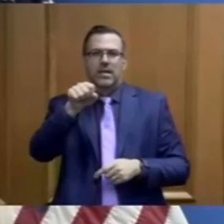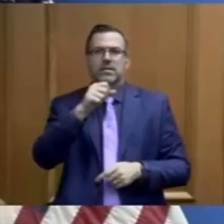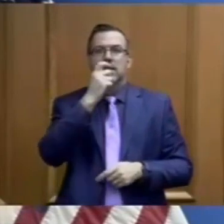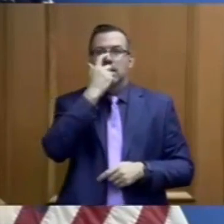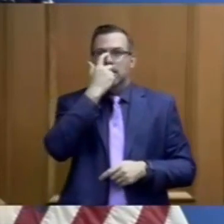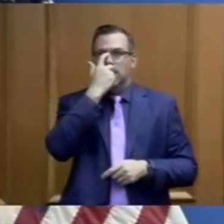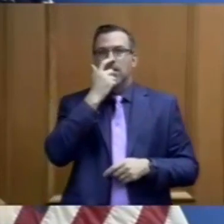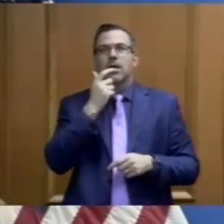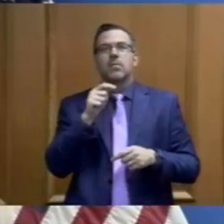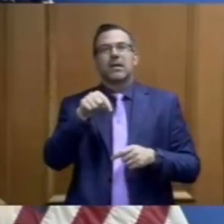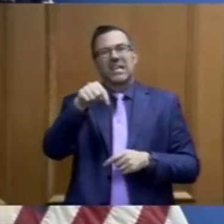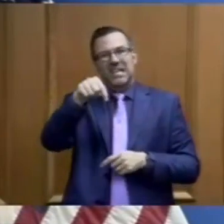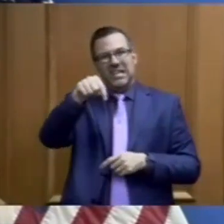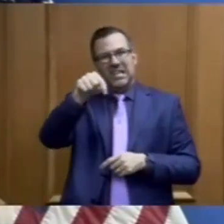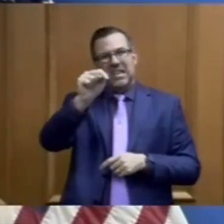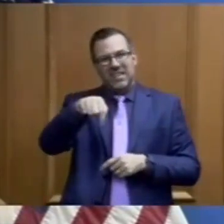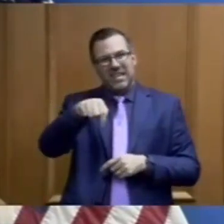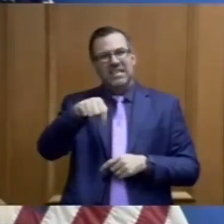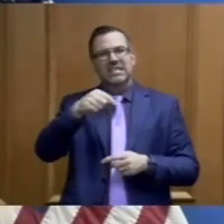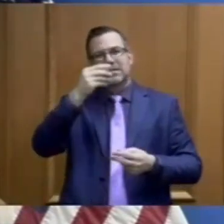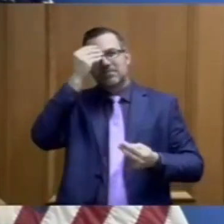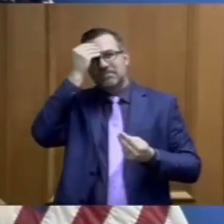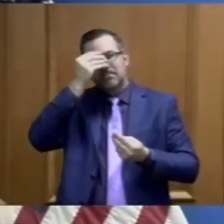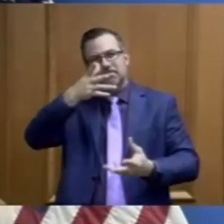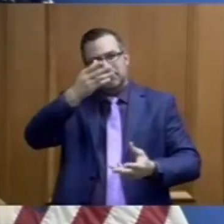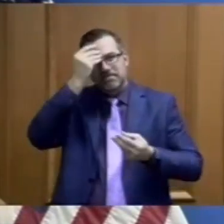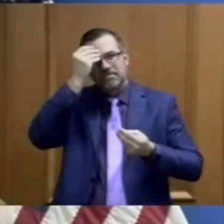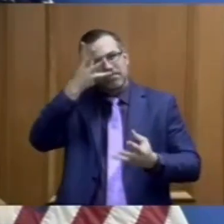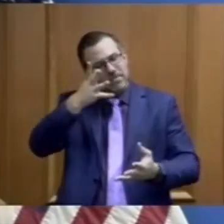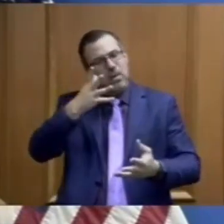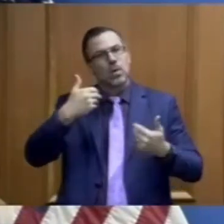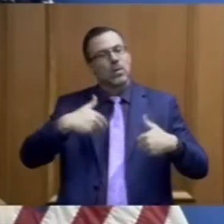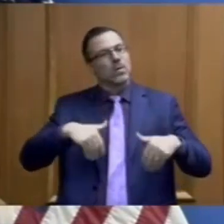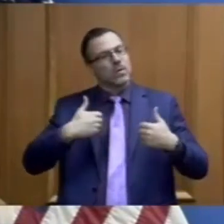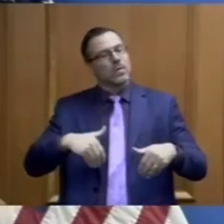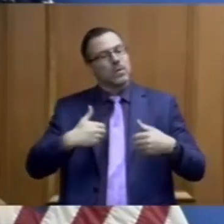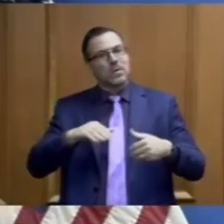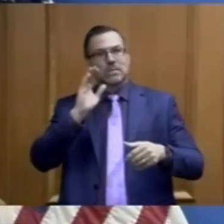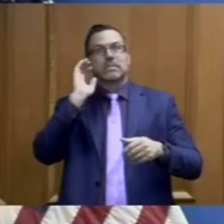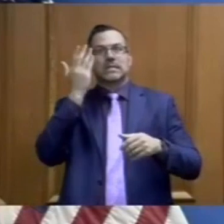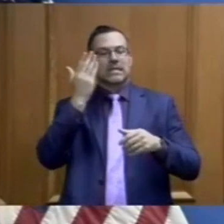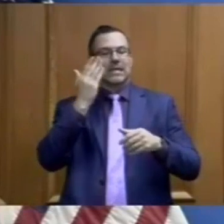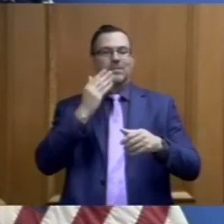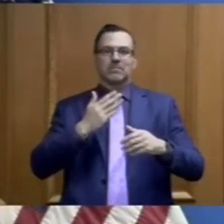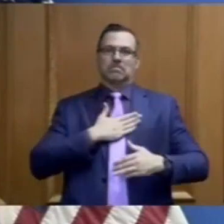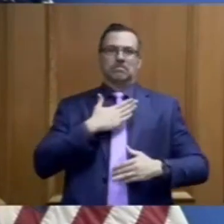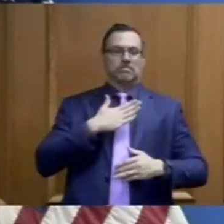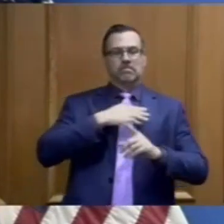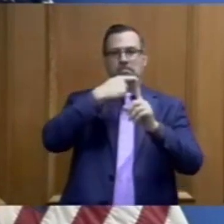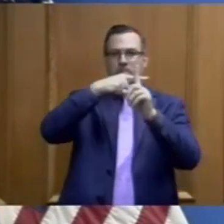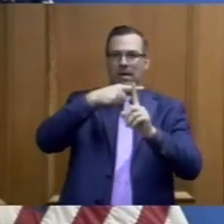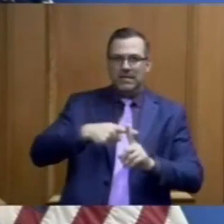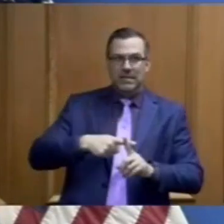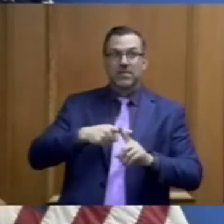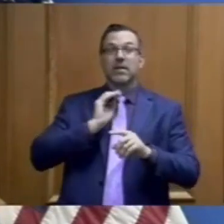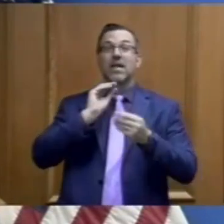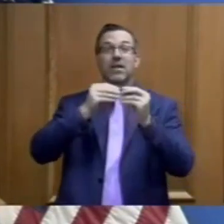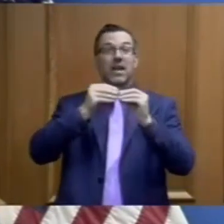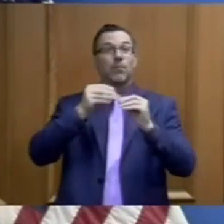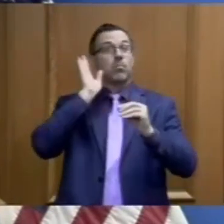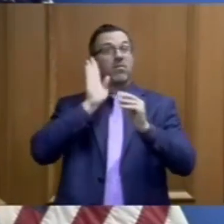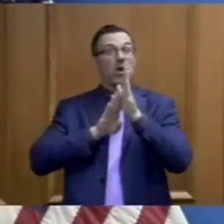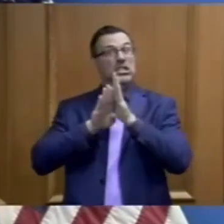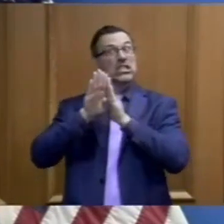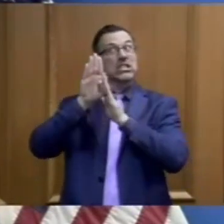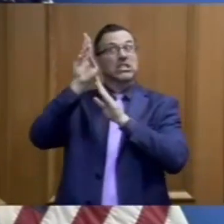you know, this briefing provides a lot of encouraging information. The numbers are in the right place. They're headed in the right